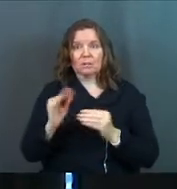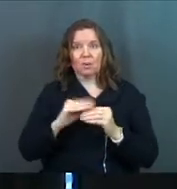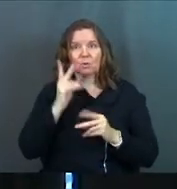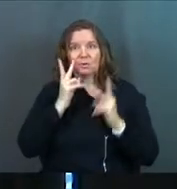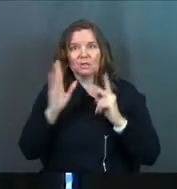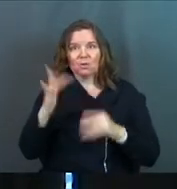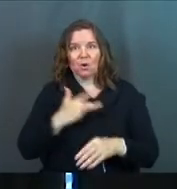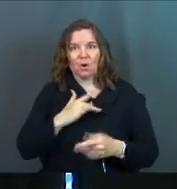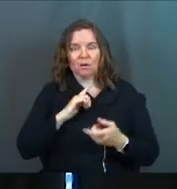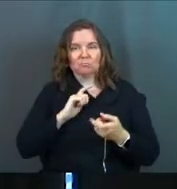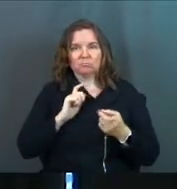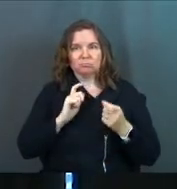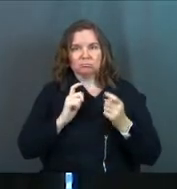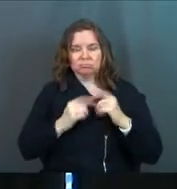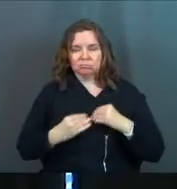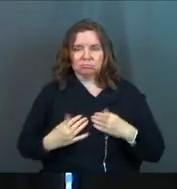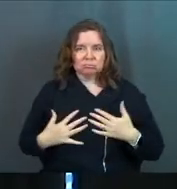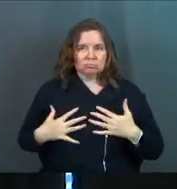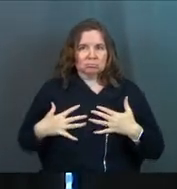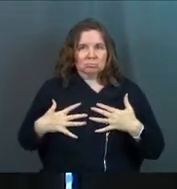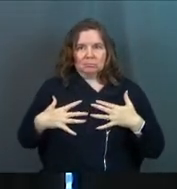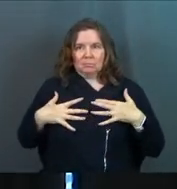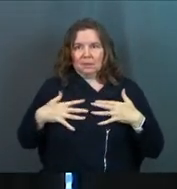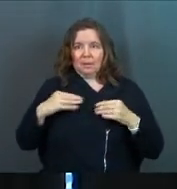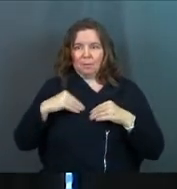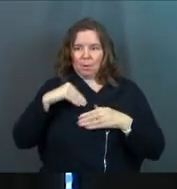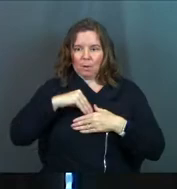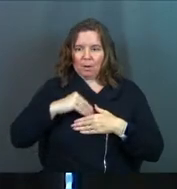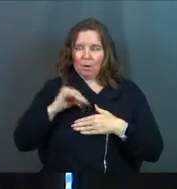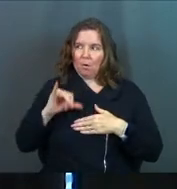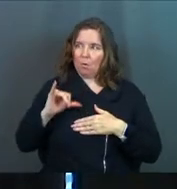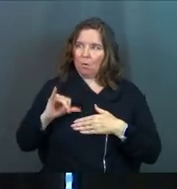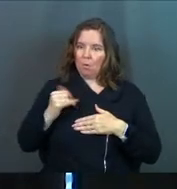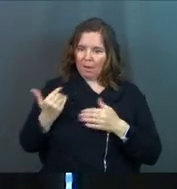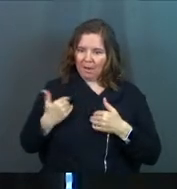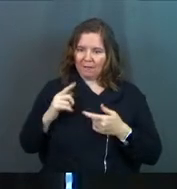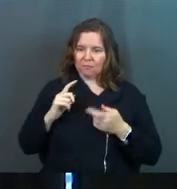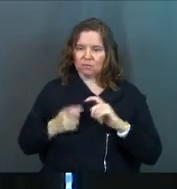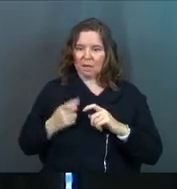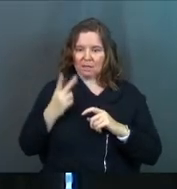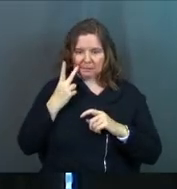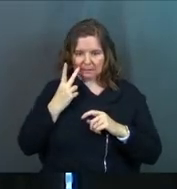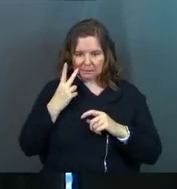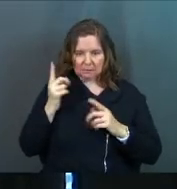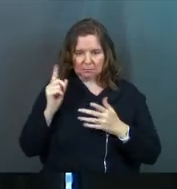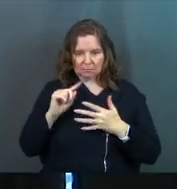the more you see your heart start to come alive, the more you get the inner witness, it's like, oh yeah, I have changed.